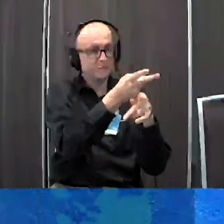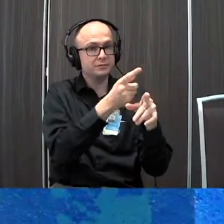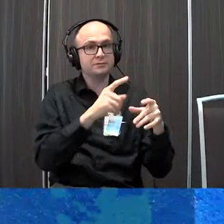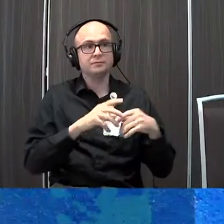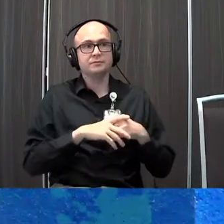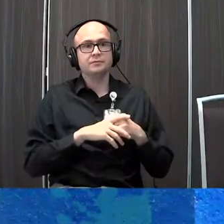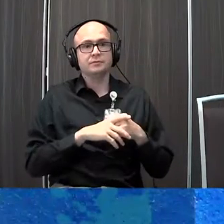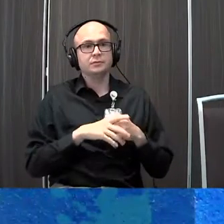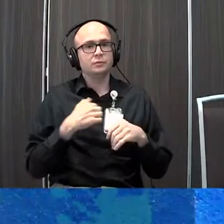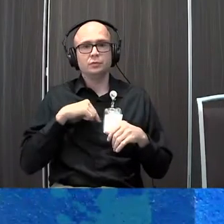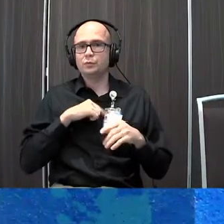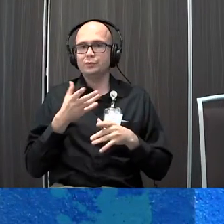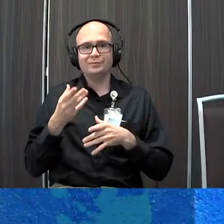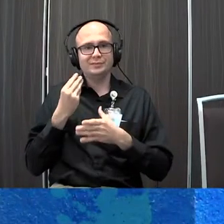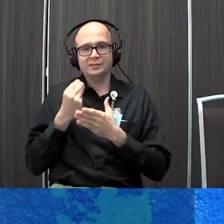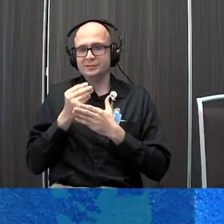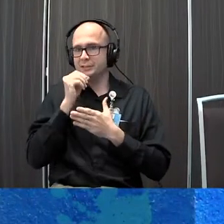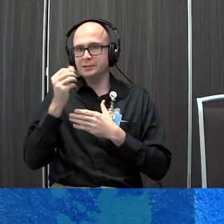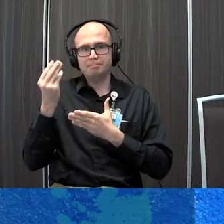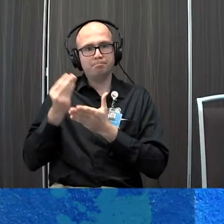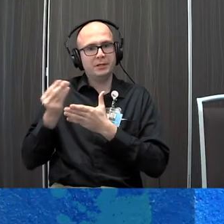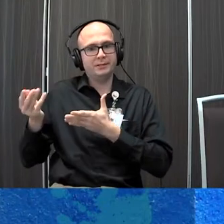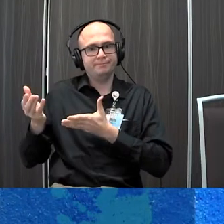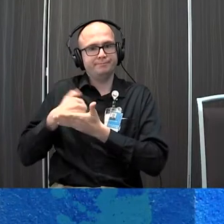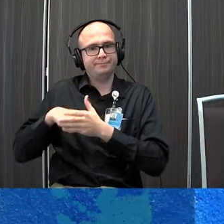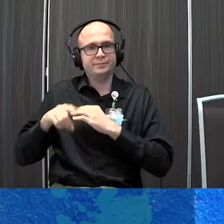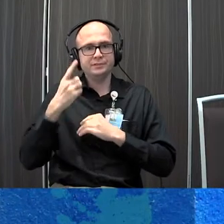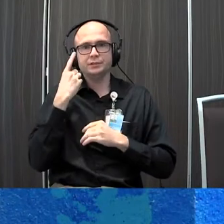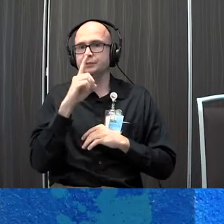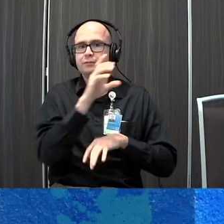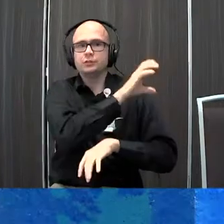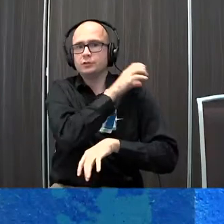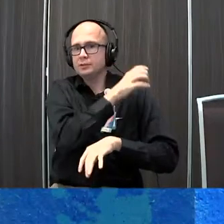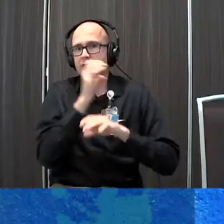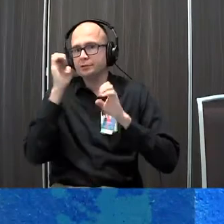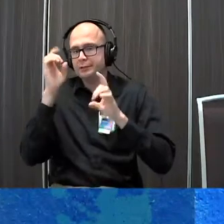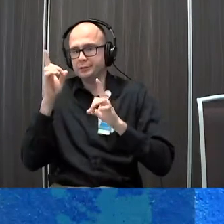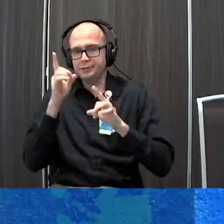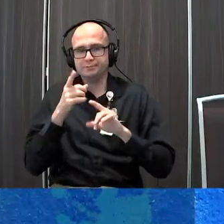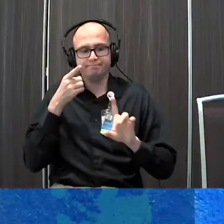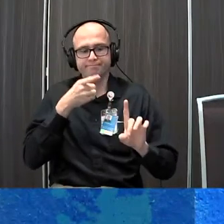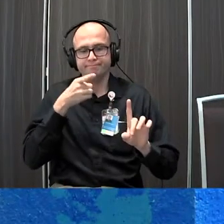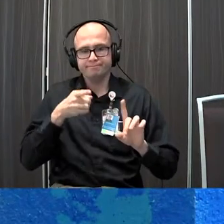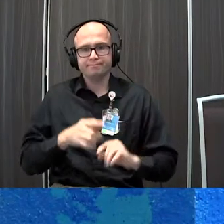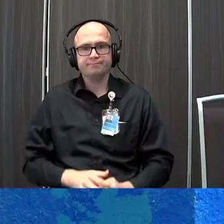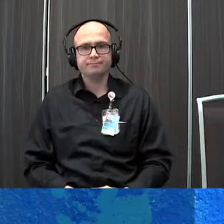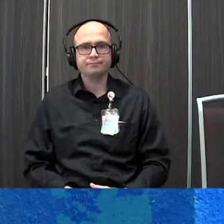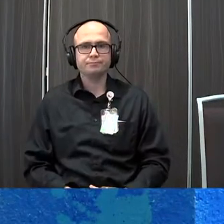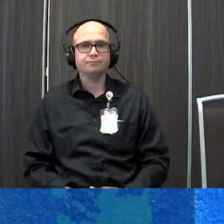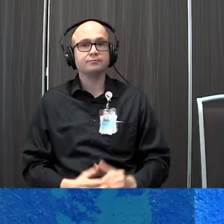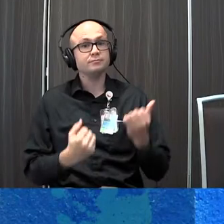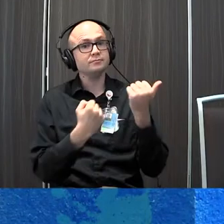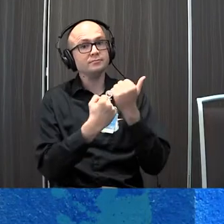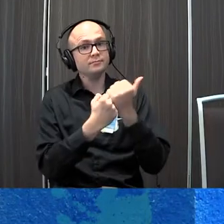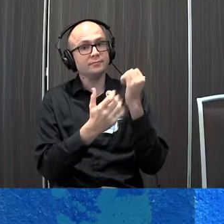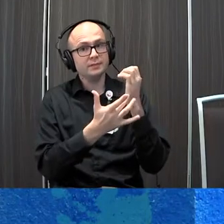we do not receive any compensation from that it's just used for clinical clinical and education purposes so assistive technology